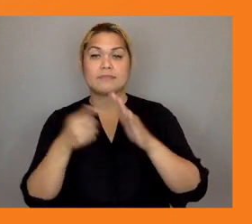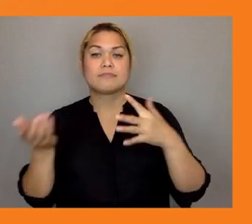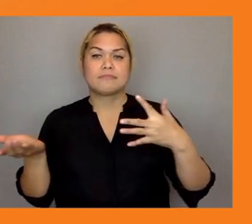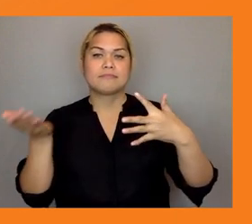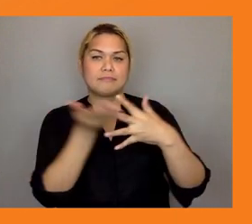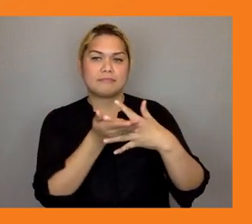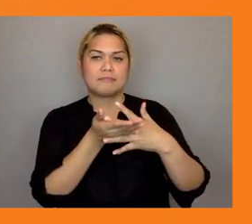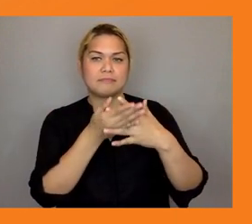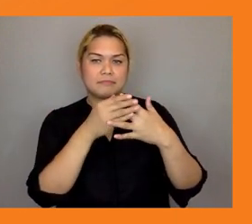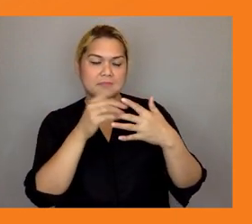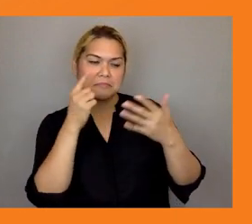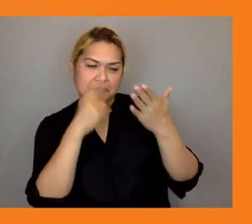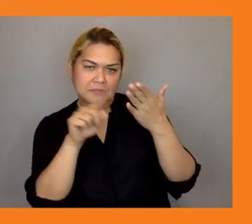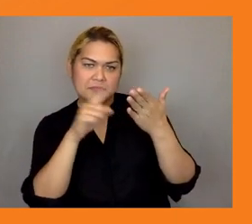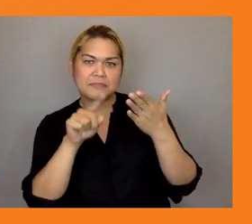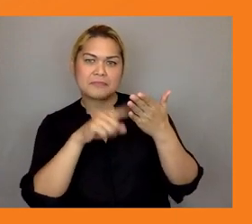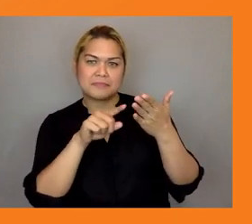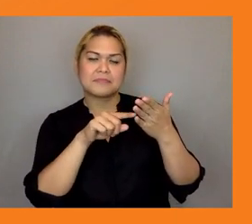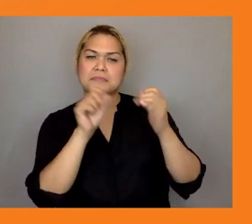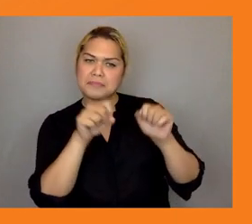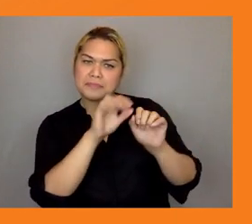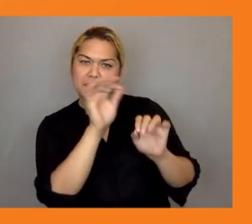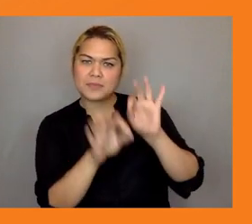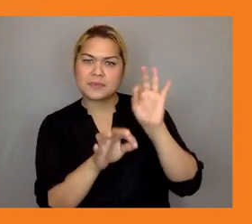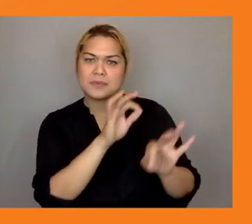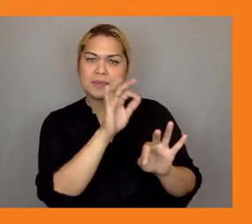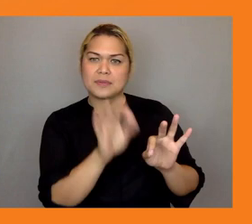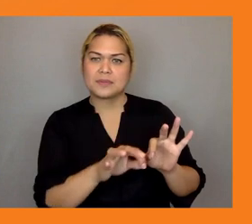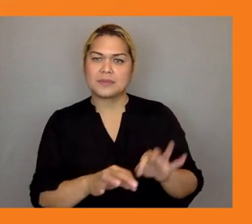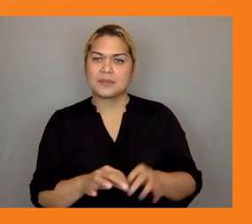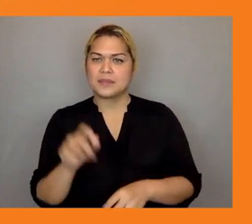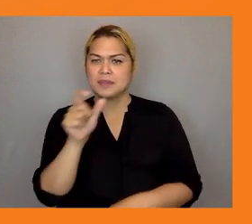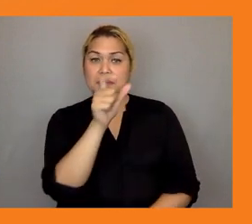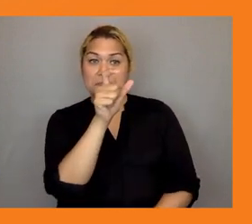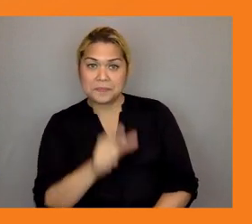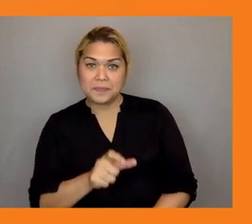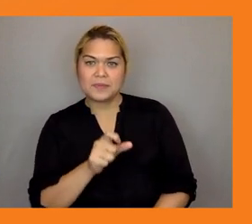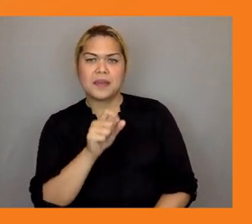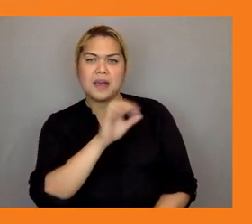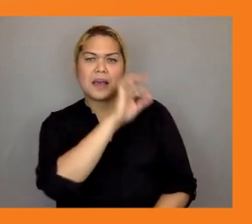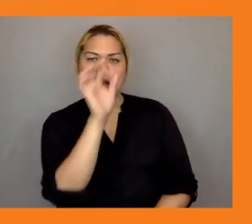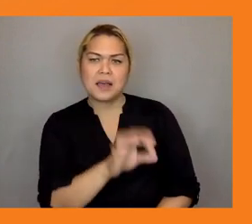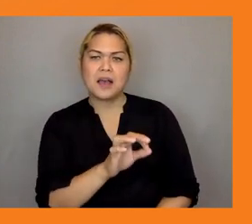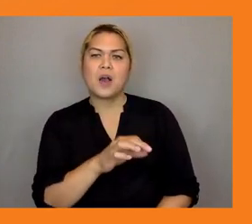who you're addressing your question to and our speakers will be more than happy to answer them later on